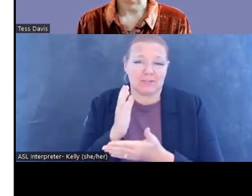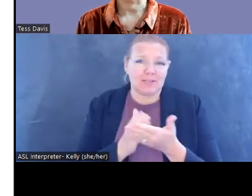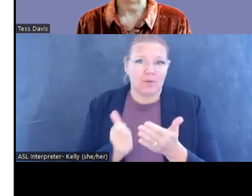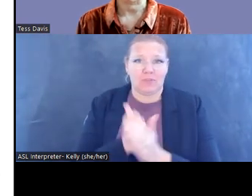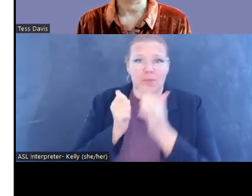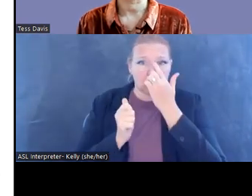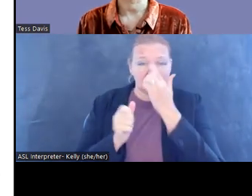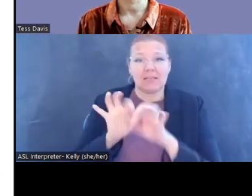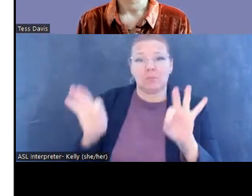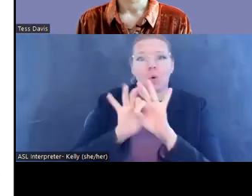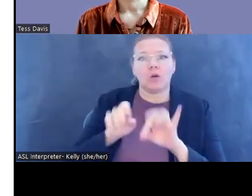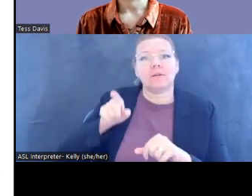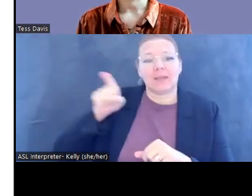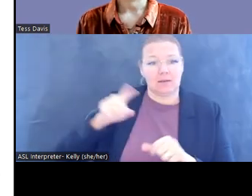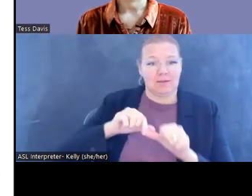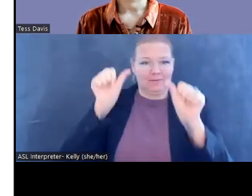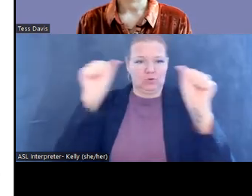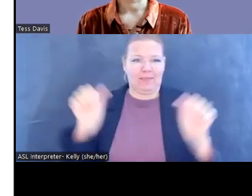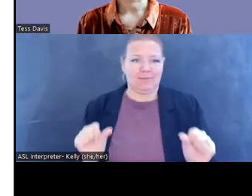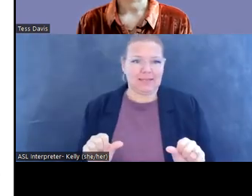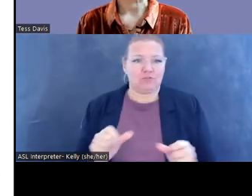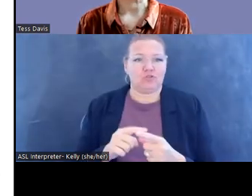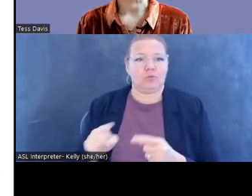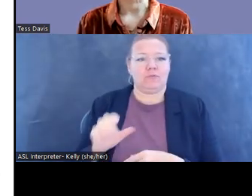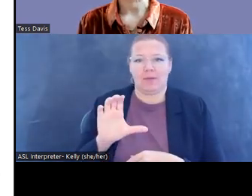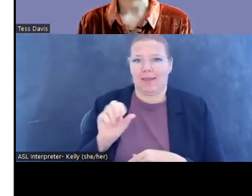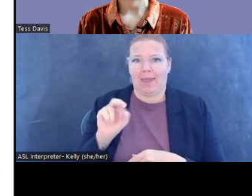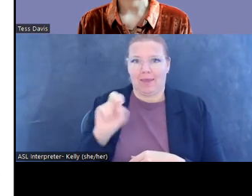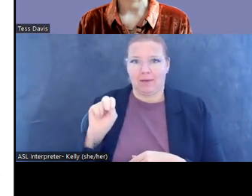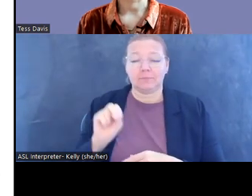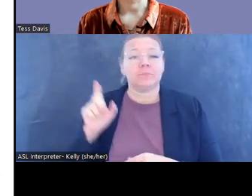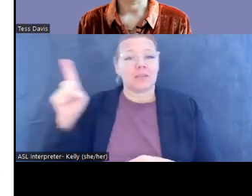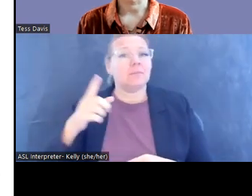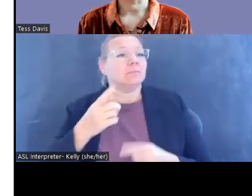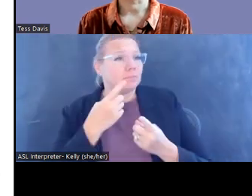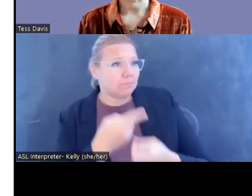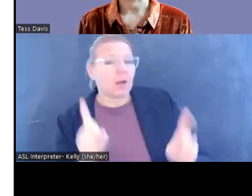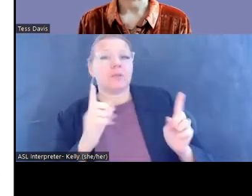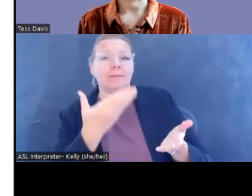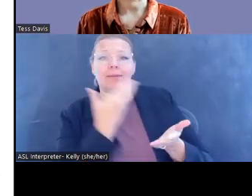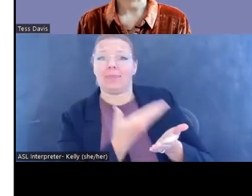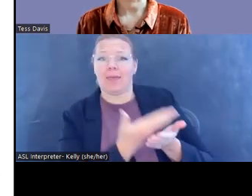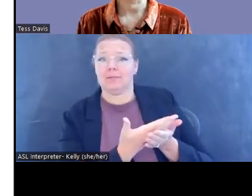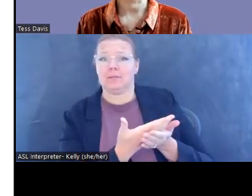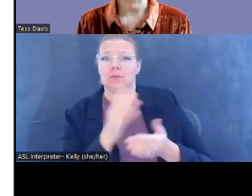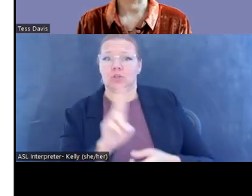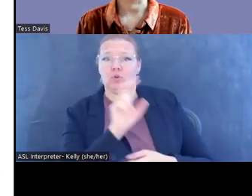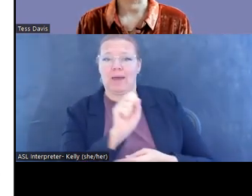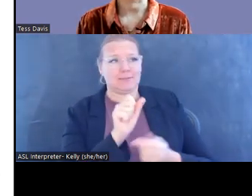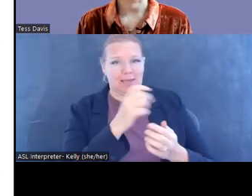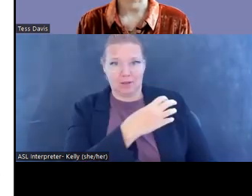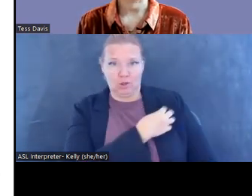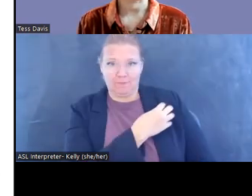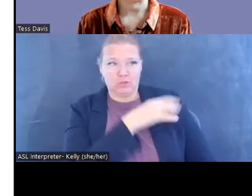in the Khmer canon. And the Cambodian government publicly thanked the United States and our law enforcement for their help in